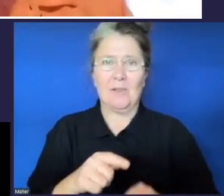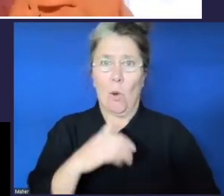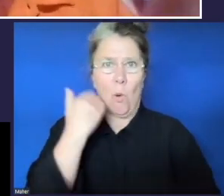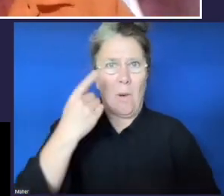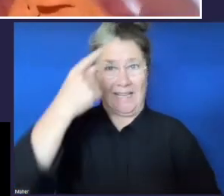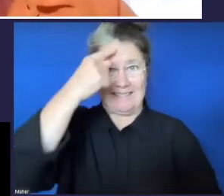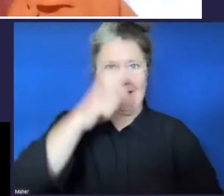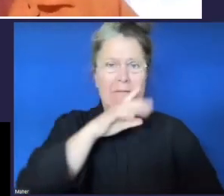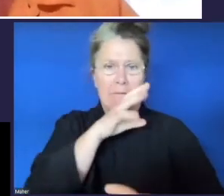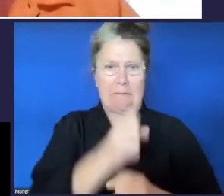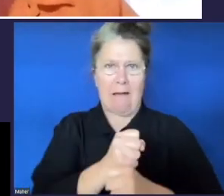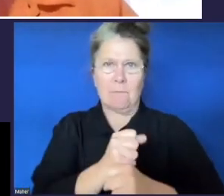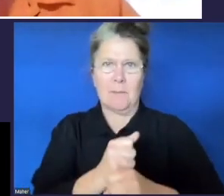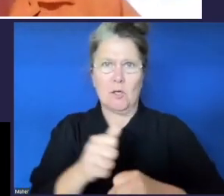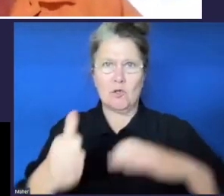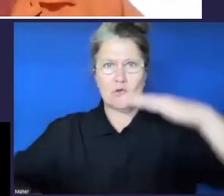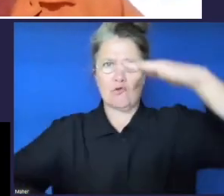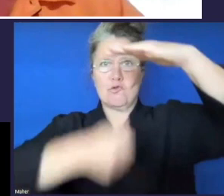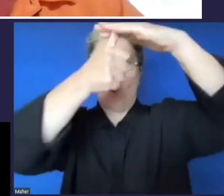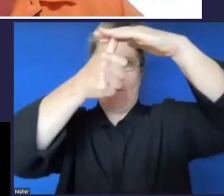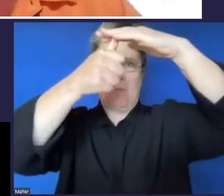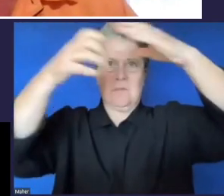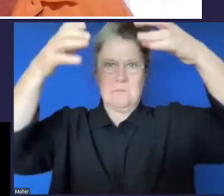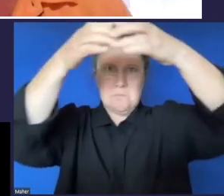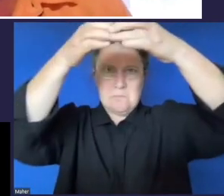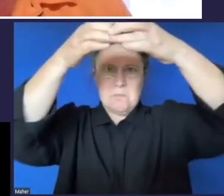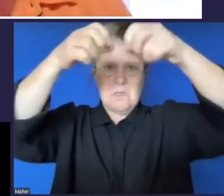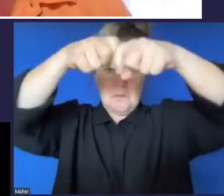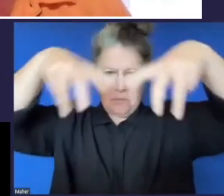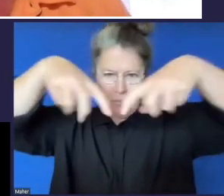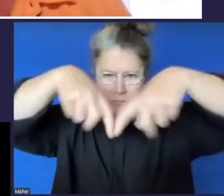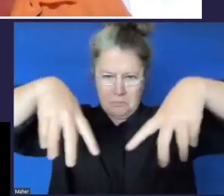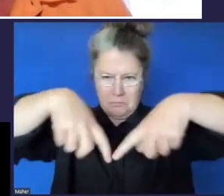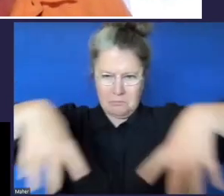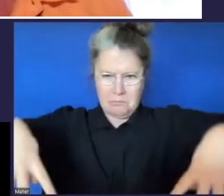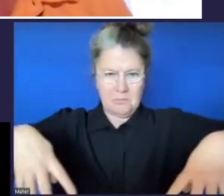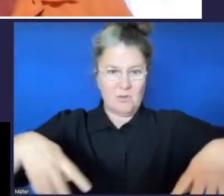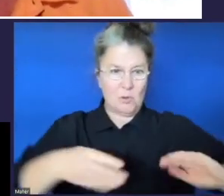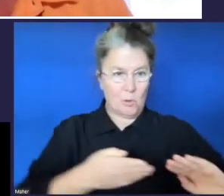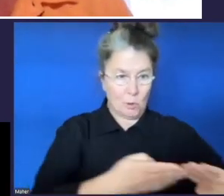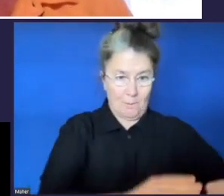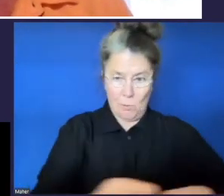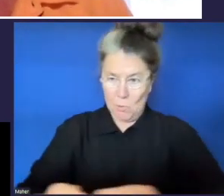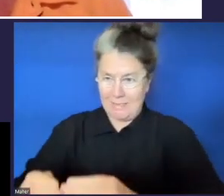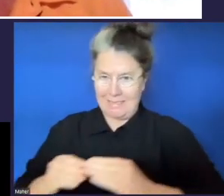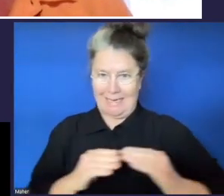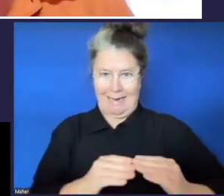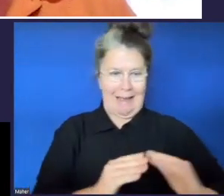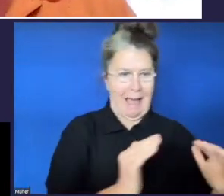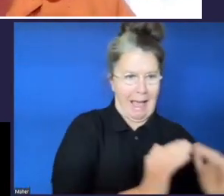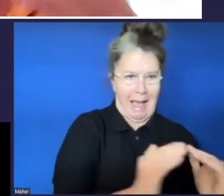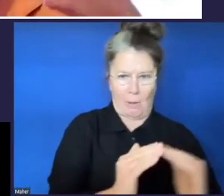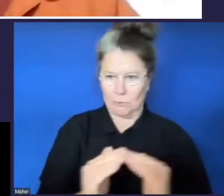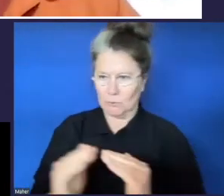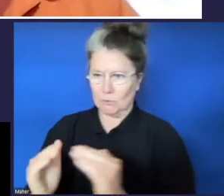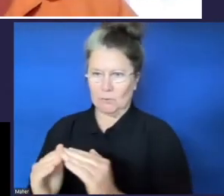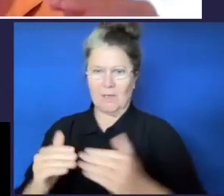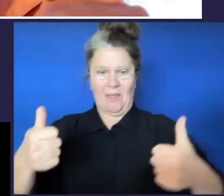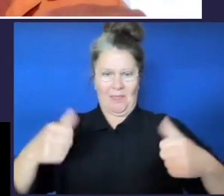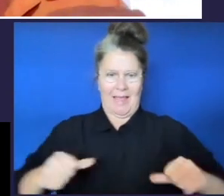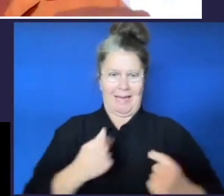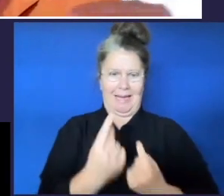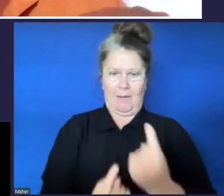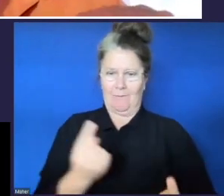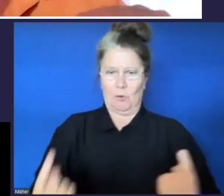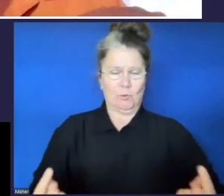that filters down to communities households um families and individuals we flip that